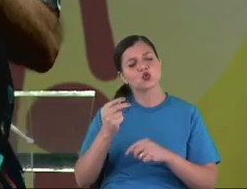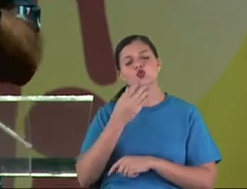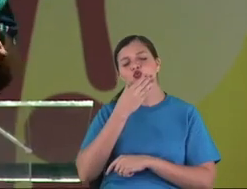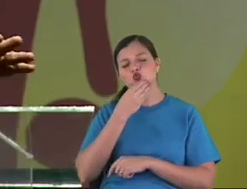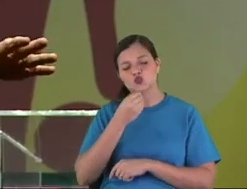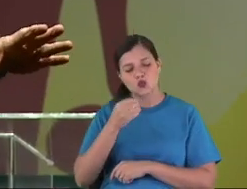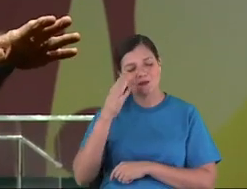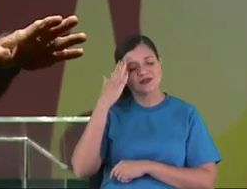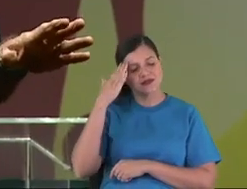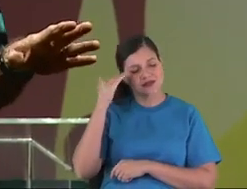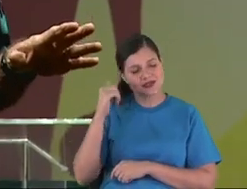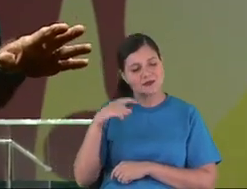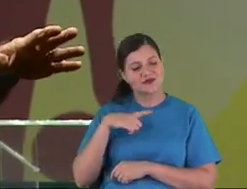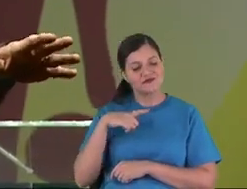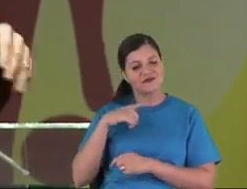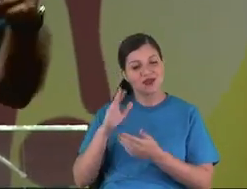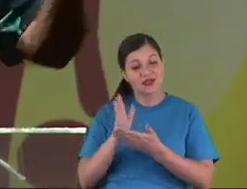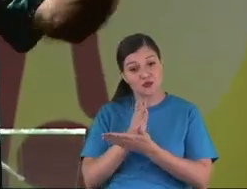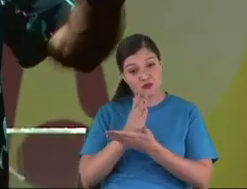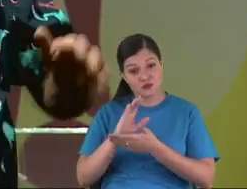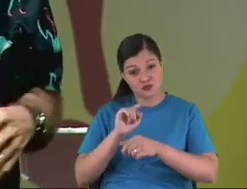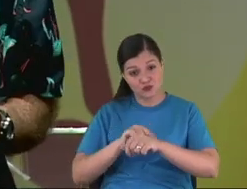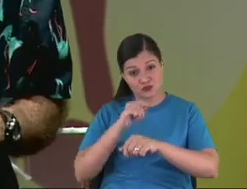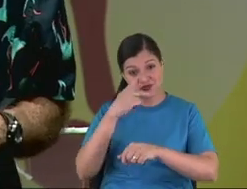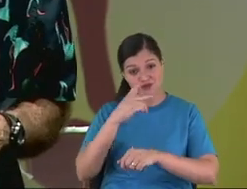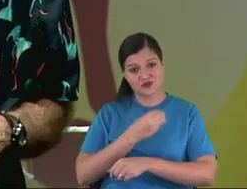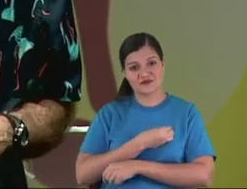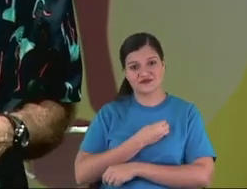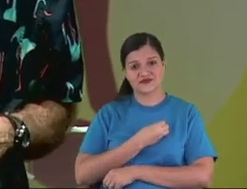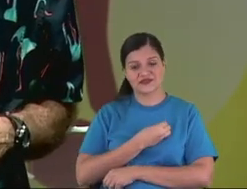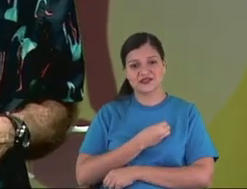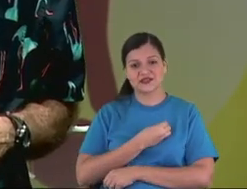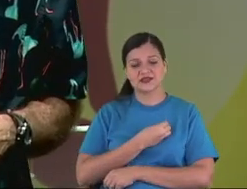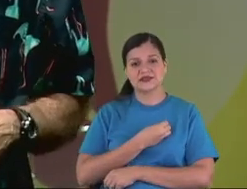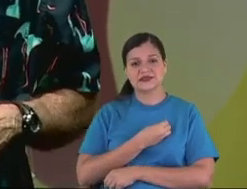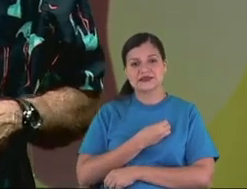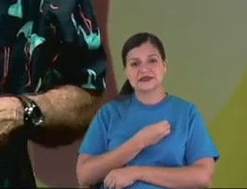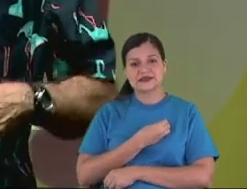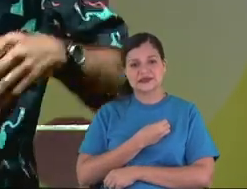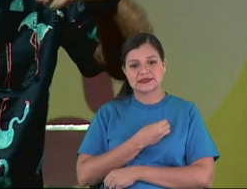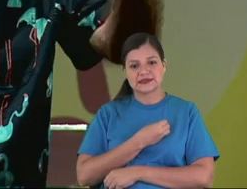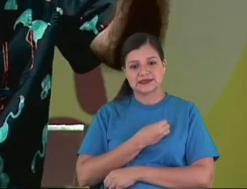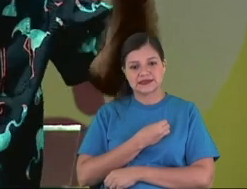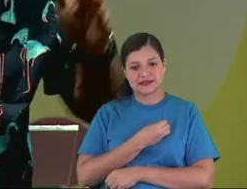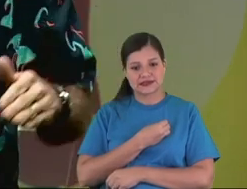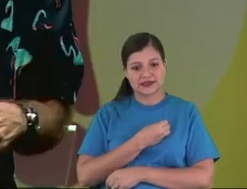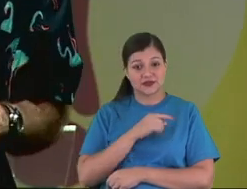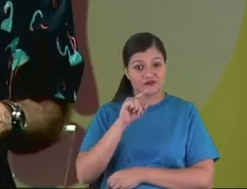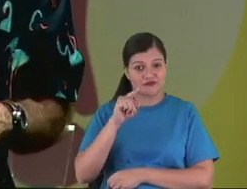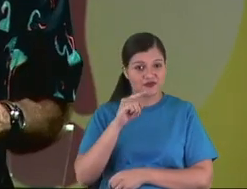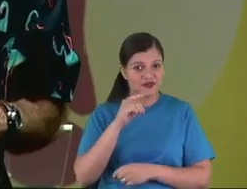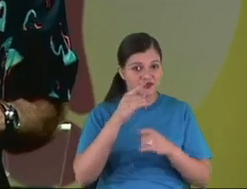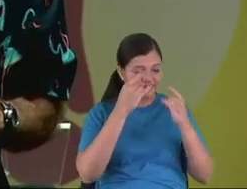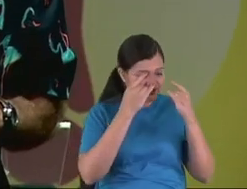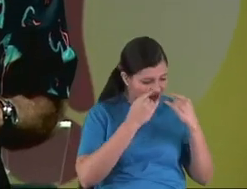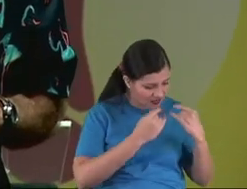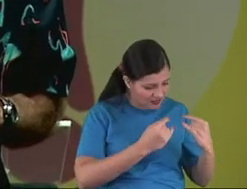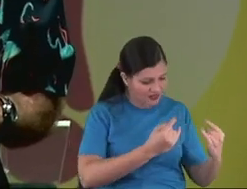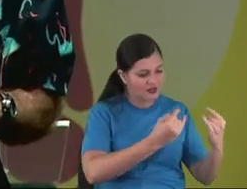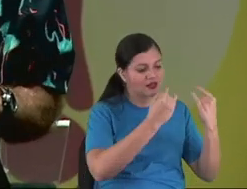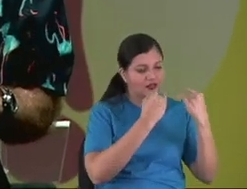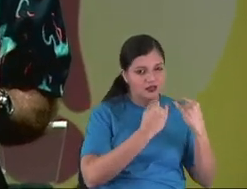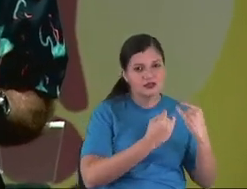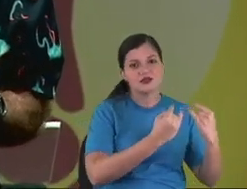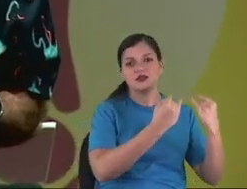Each man knows that you feel like a... you feel more obsessed